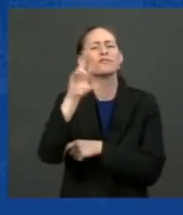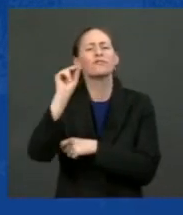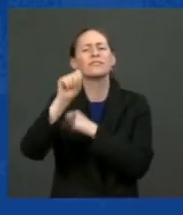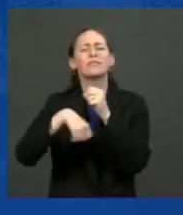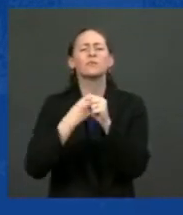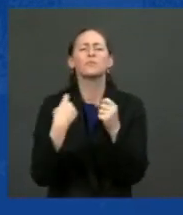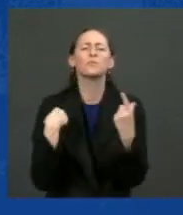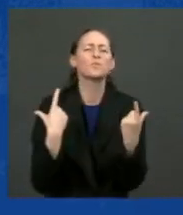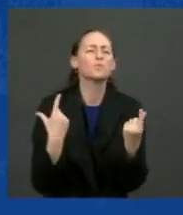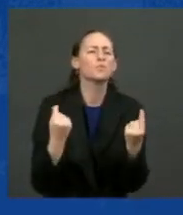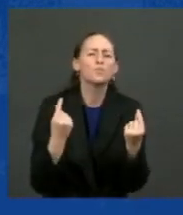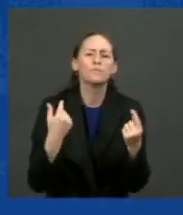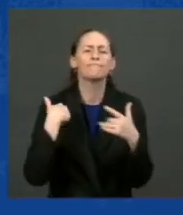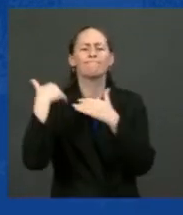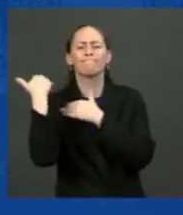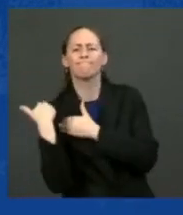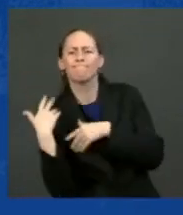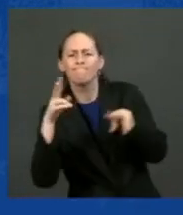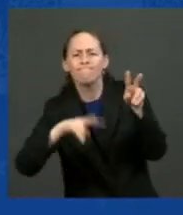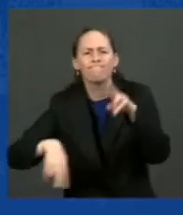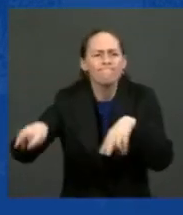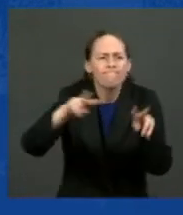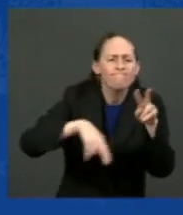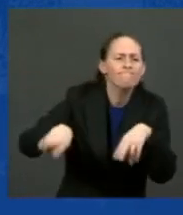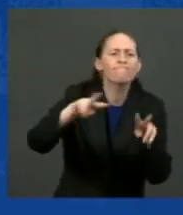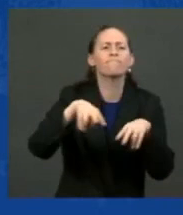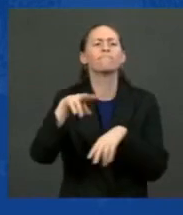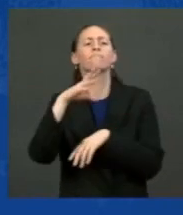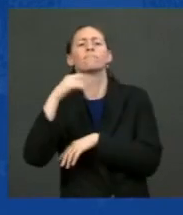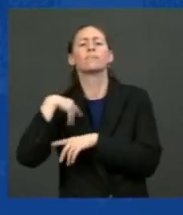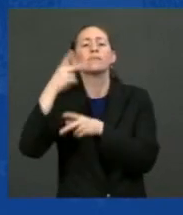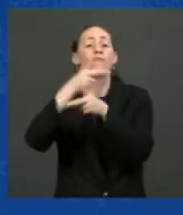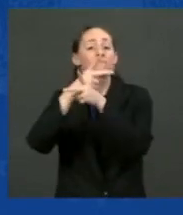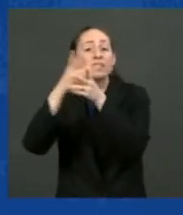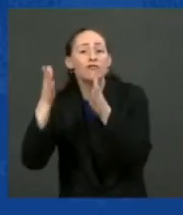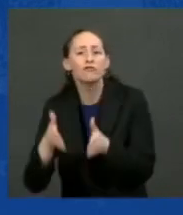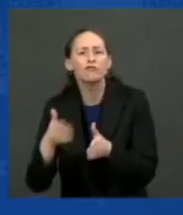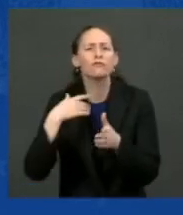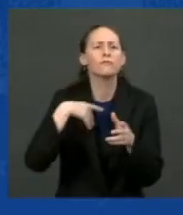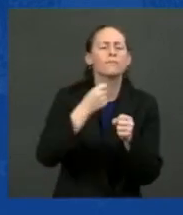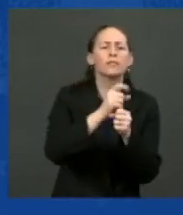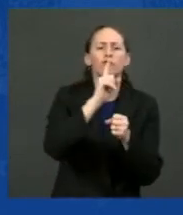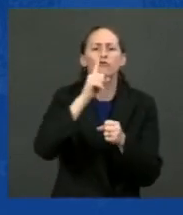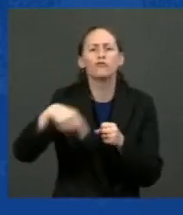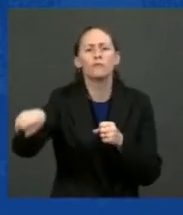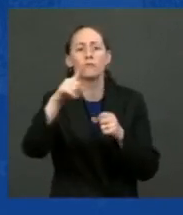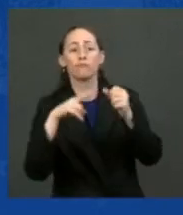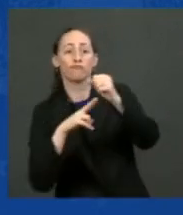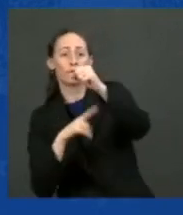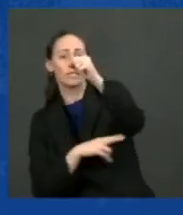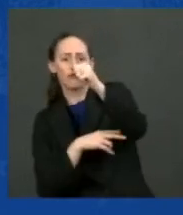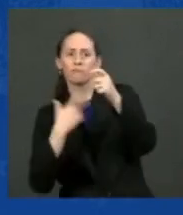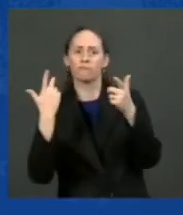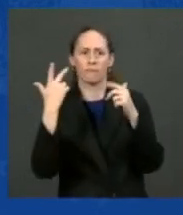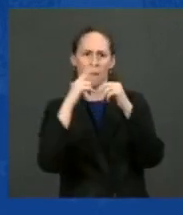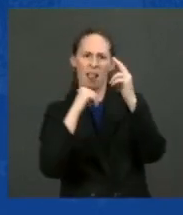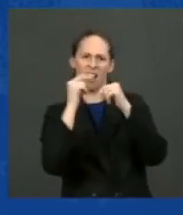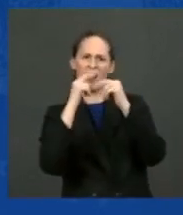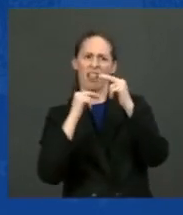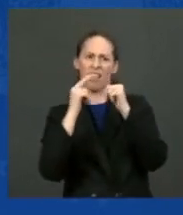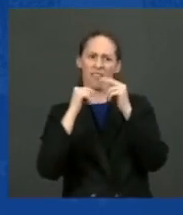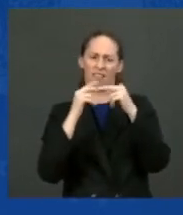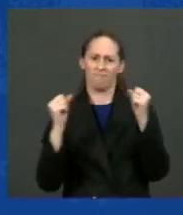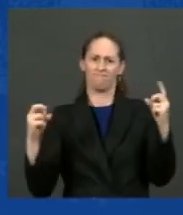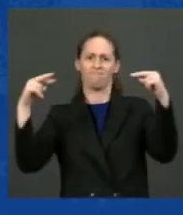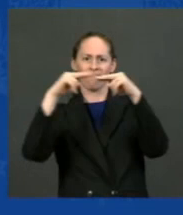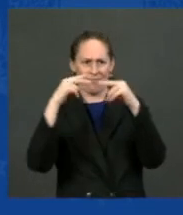building the roads and bridges in the state of Michigan. I know firsthand the skills our members bring to